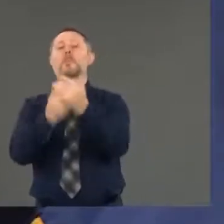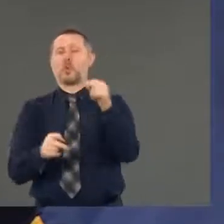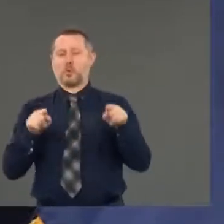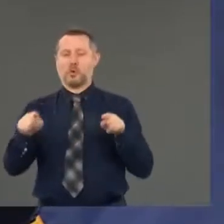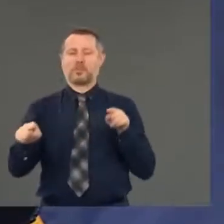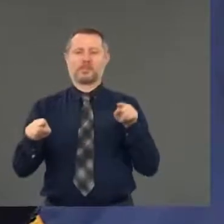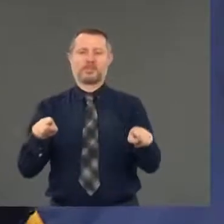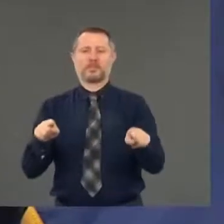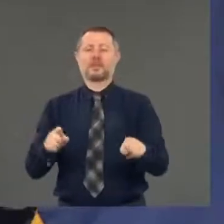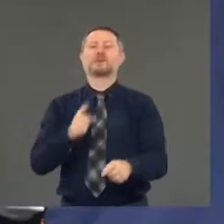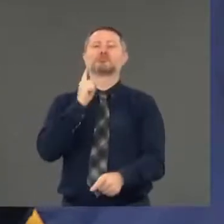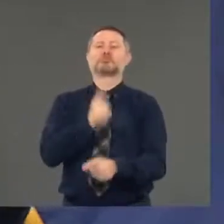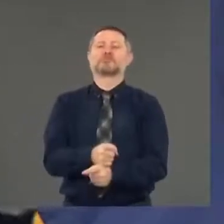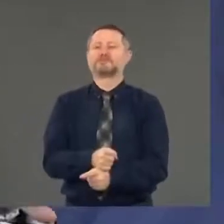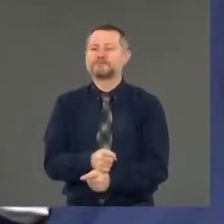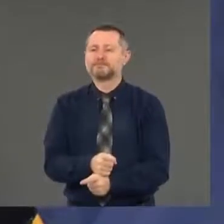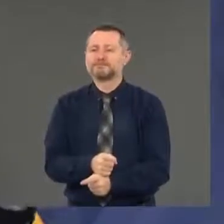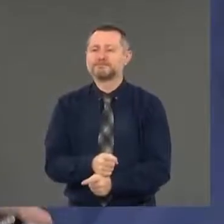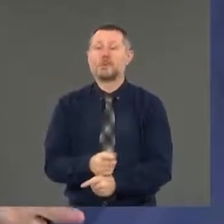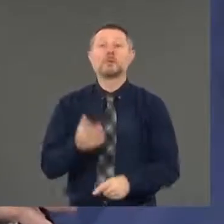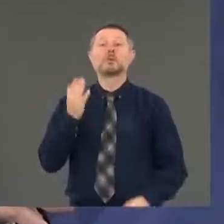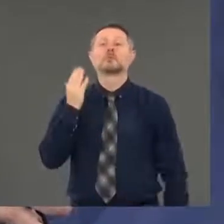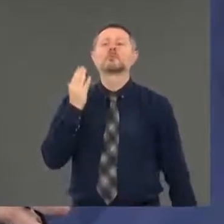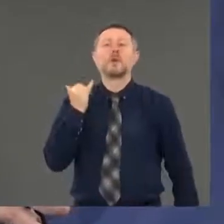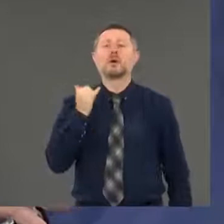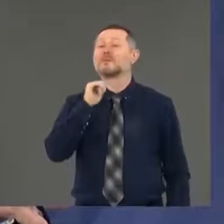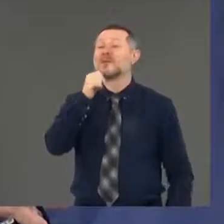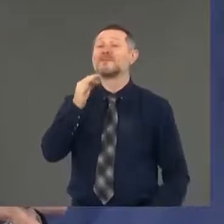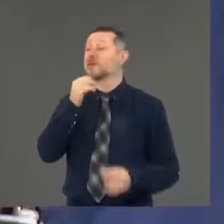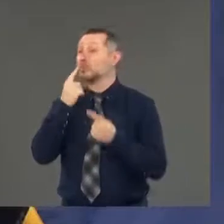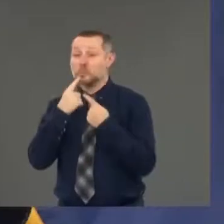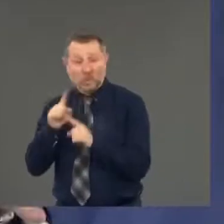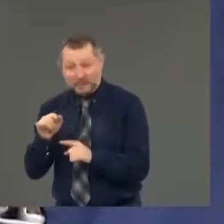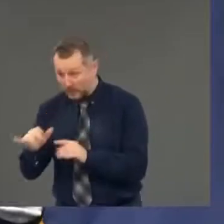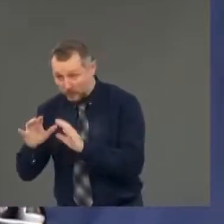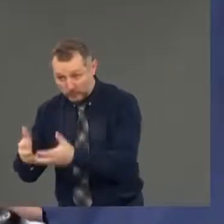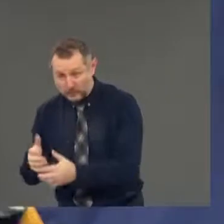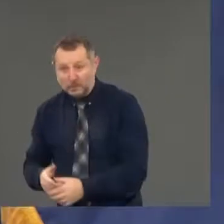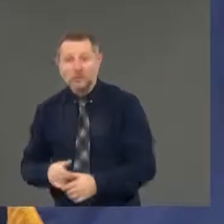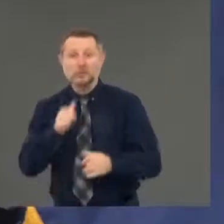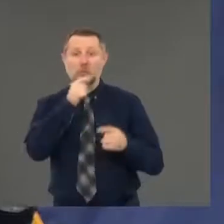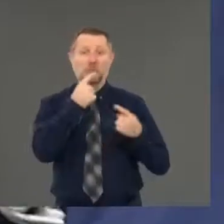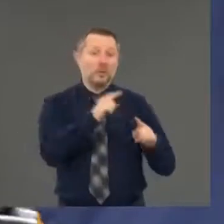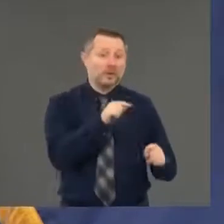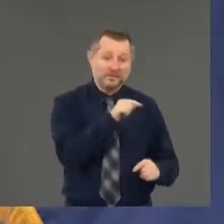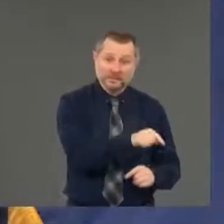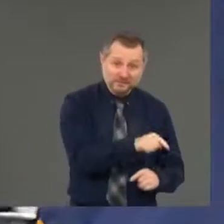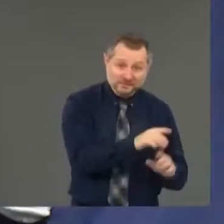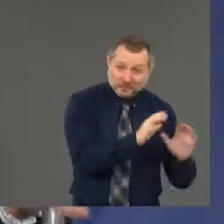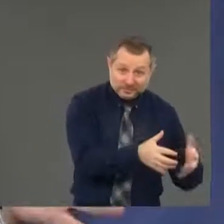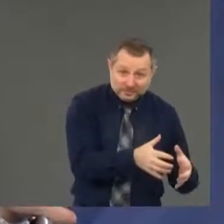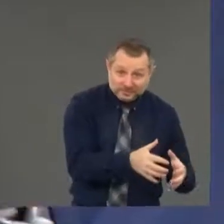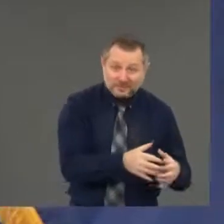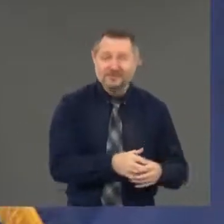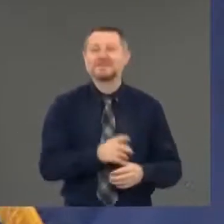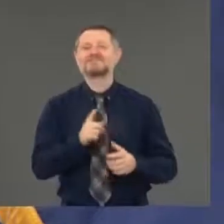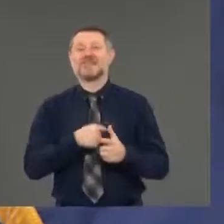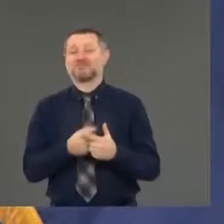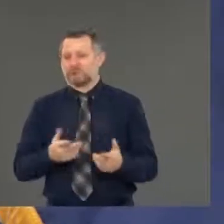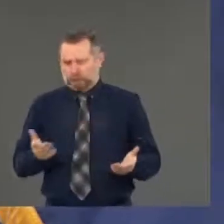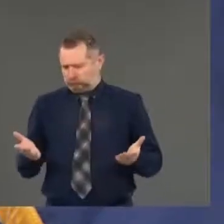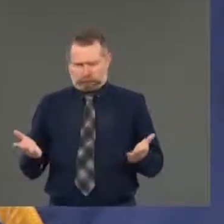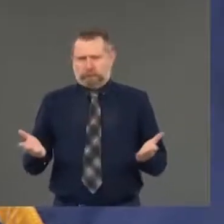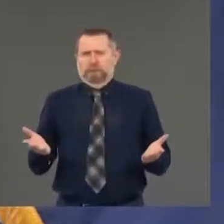Because if it doesn't work for either, it doesn't work. If it doesn't work for both, it doesn't work for either. It's like a